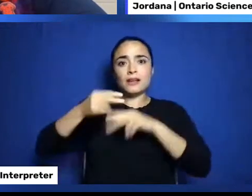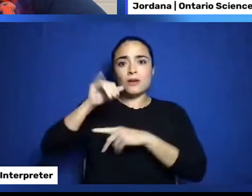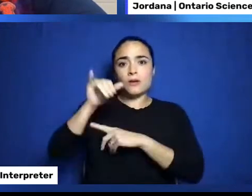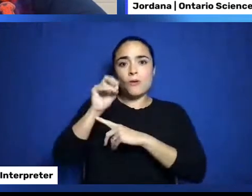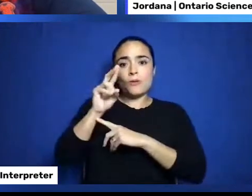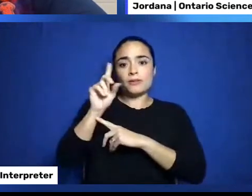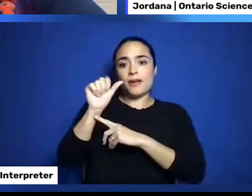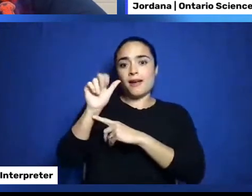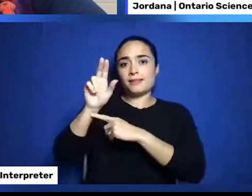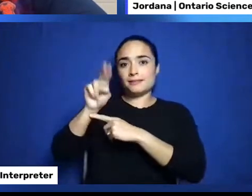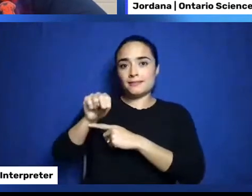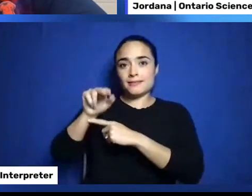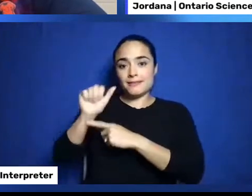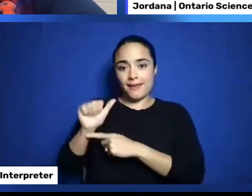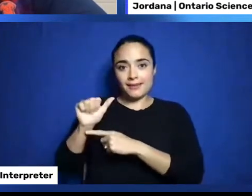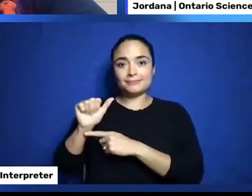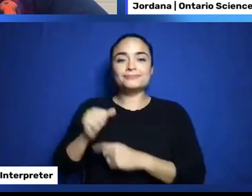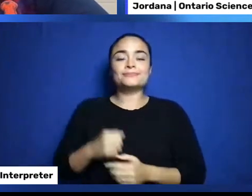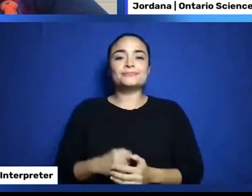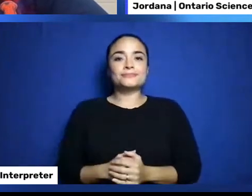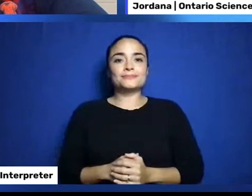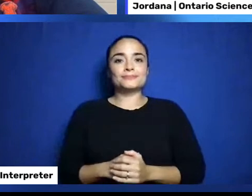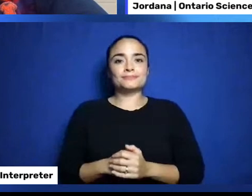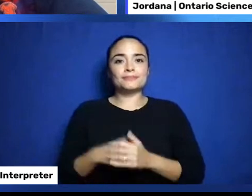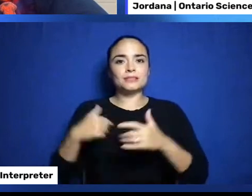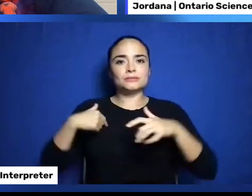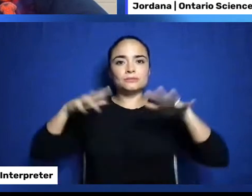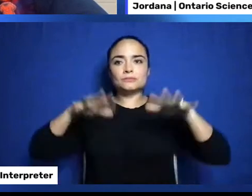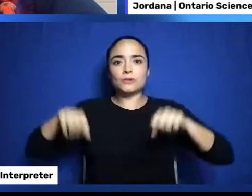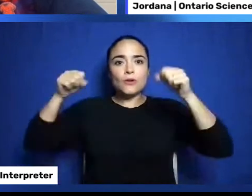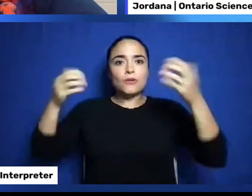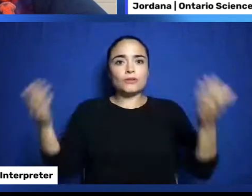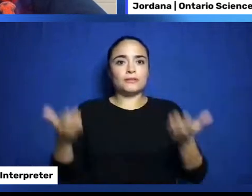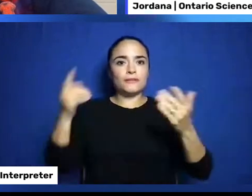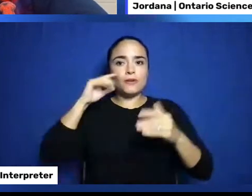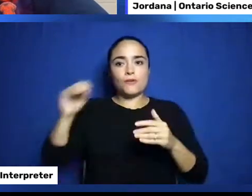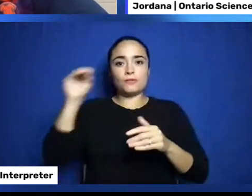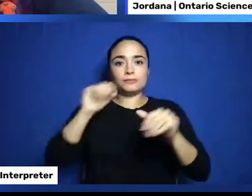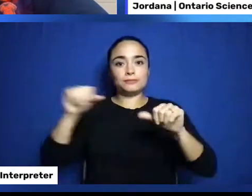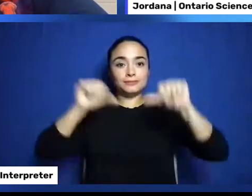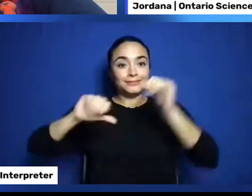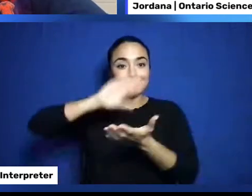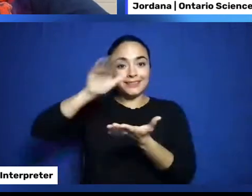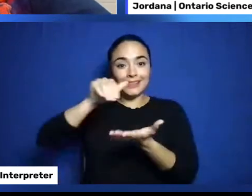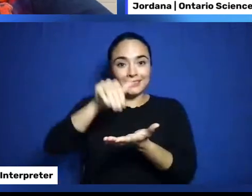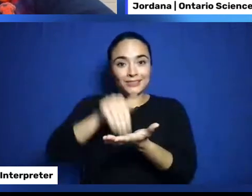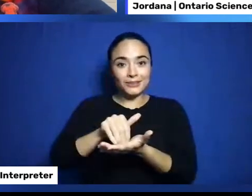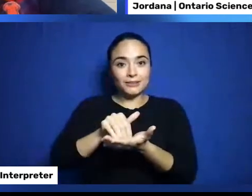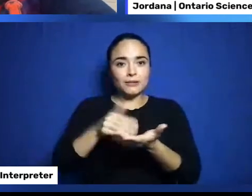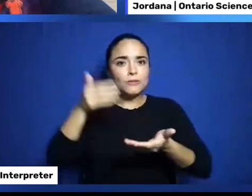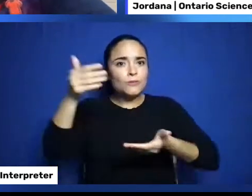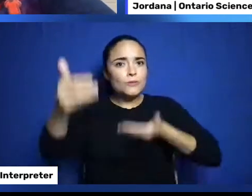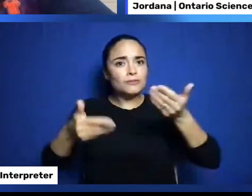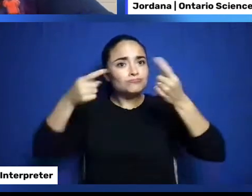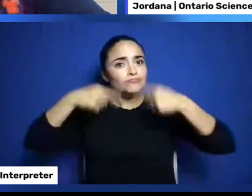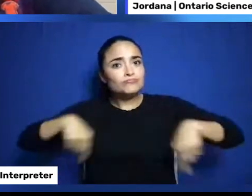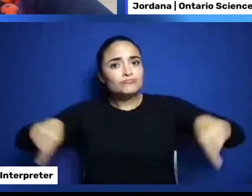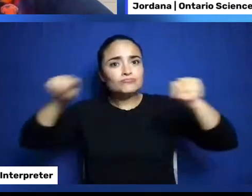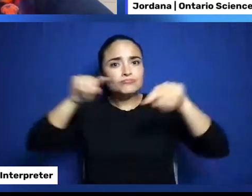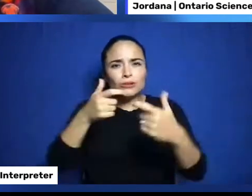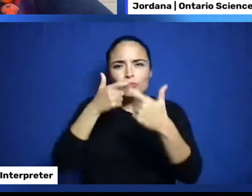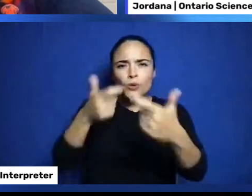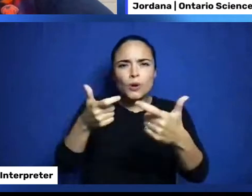and I'm a host here at the Ontario Science Centre. Welcome to everyone watching. We'd love to hear where you're tuning in from today.